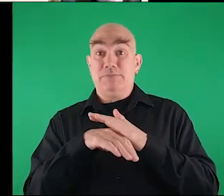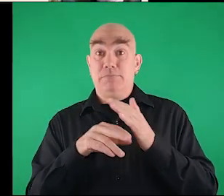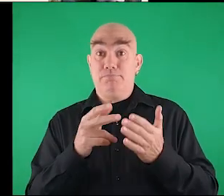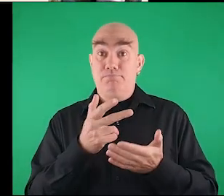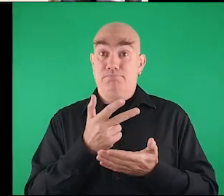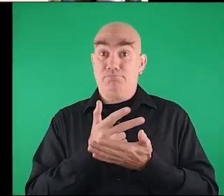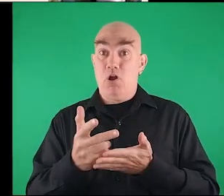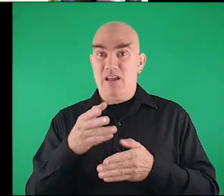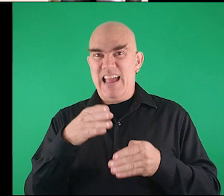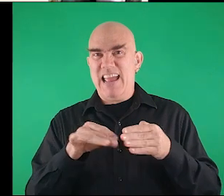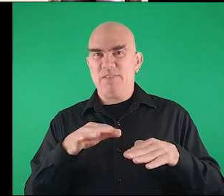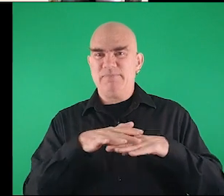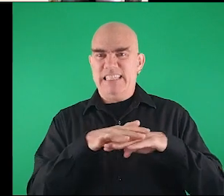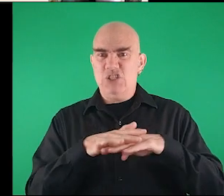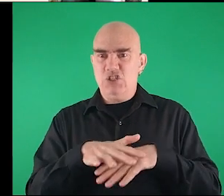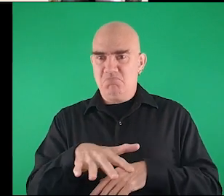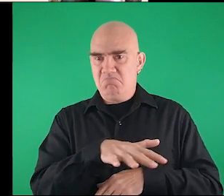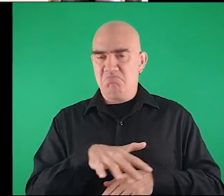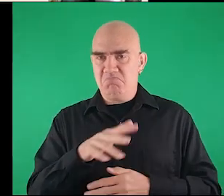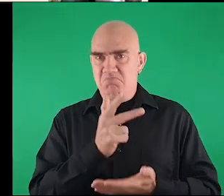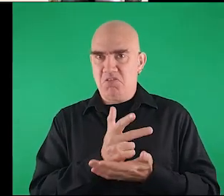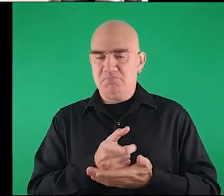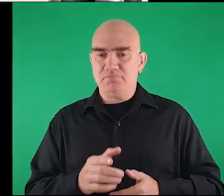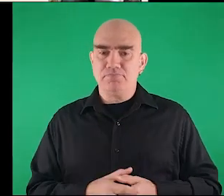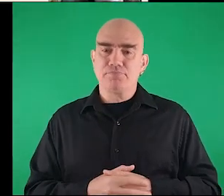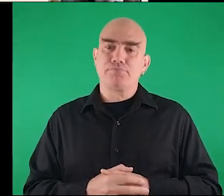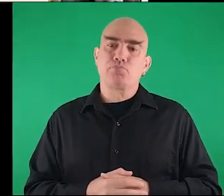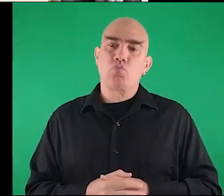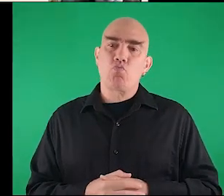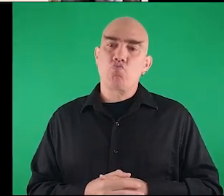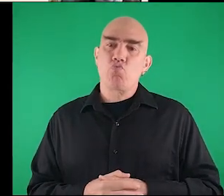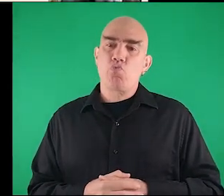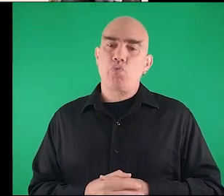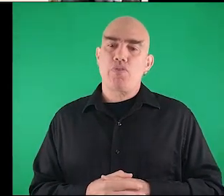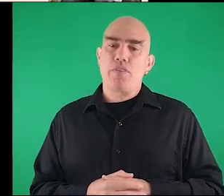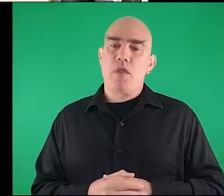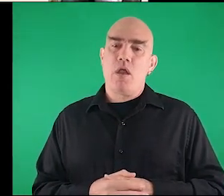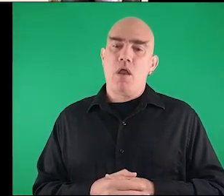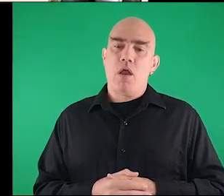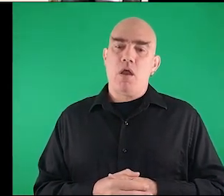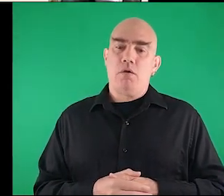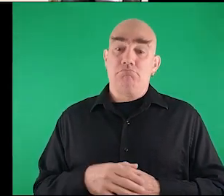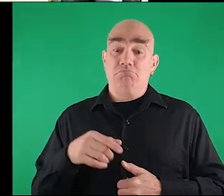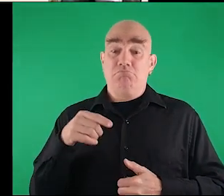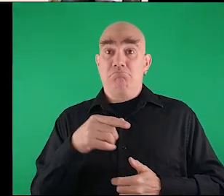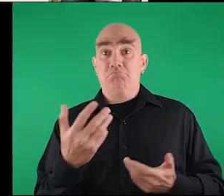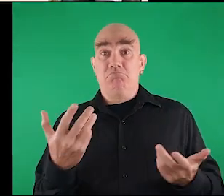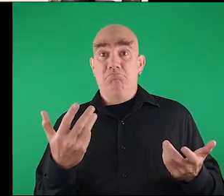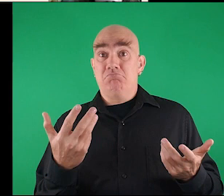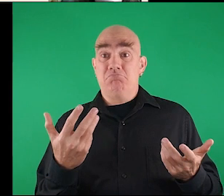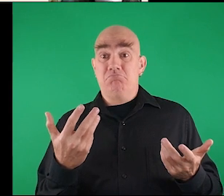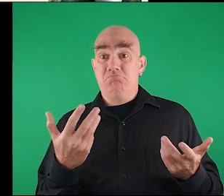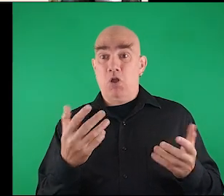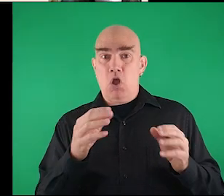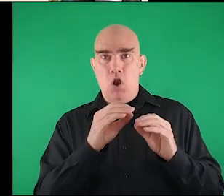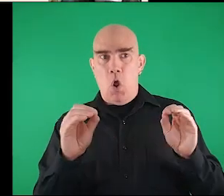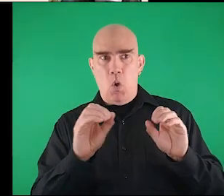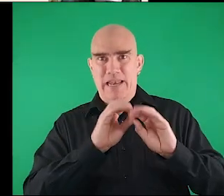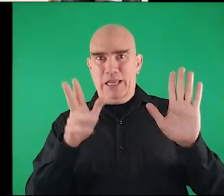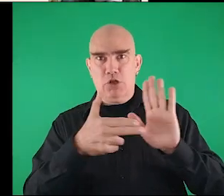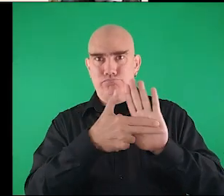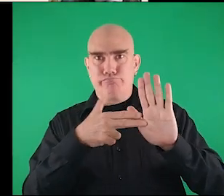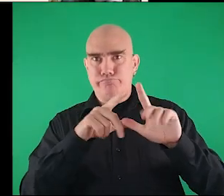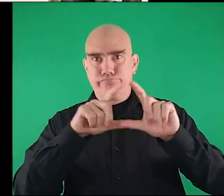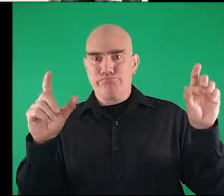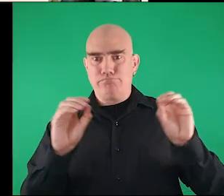uh here at the end that is in the in the earth there are not the mark or only